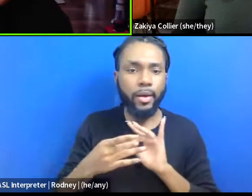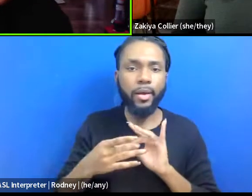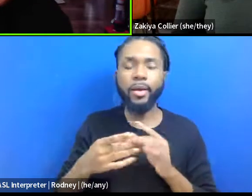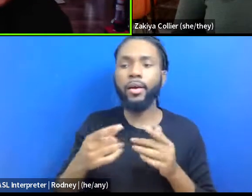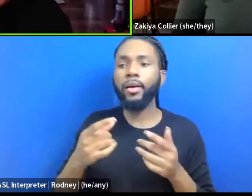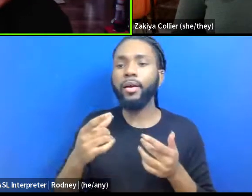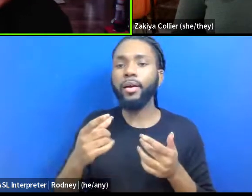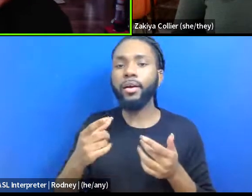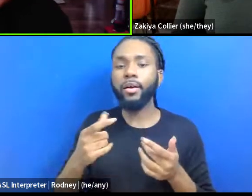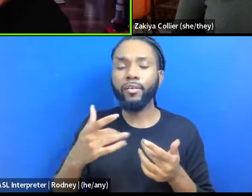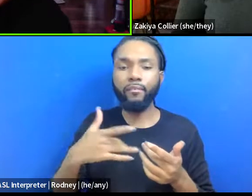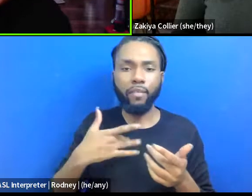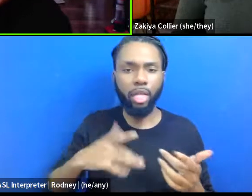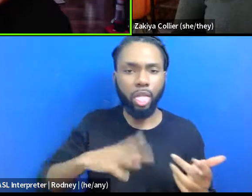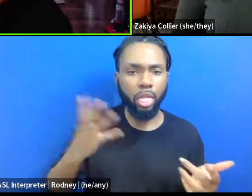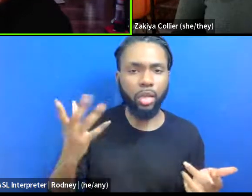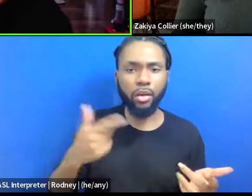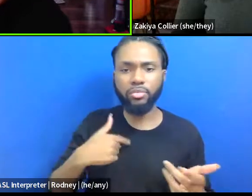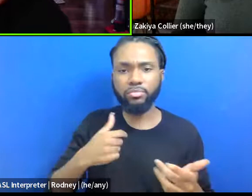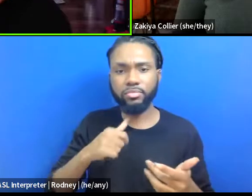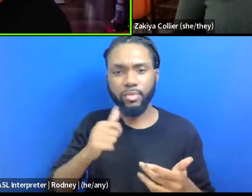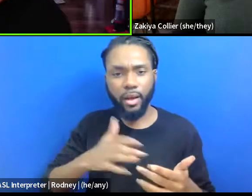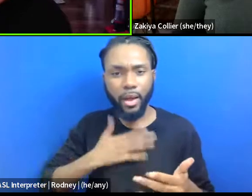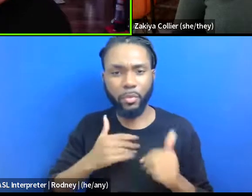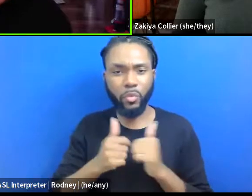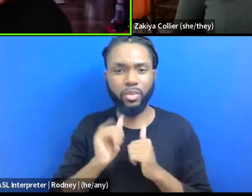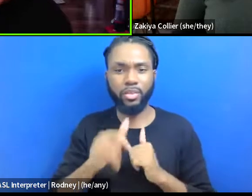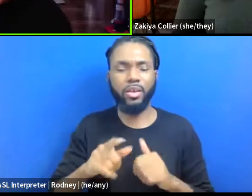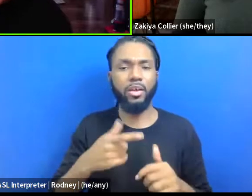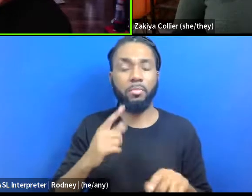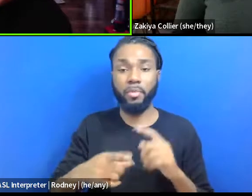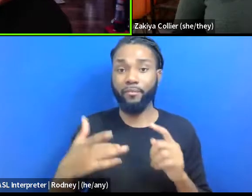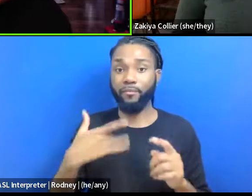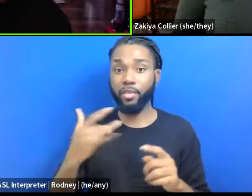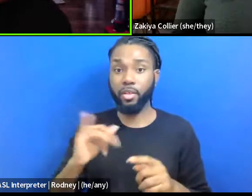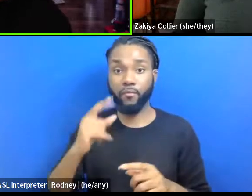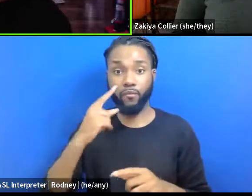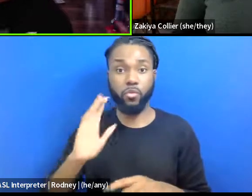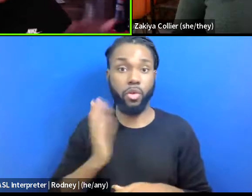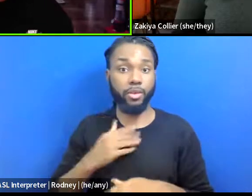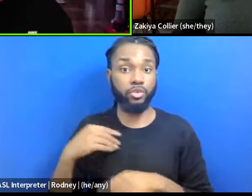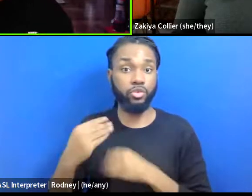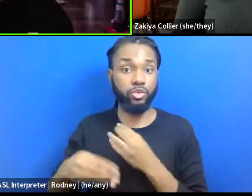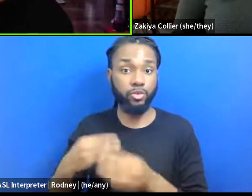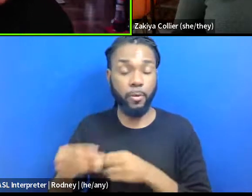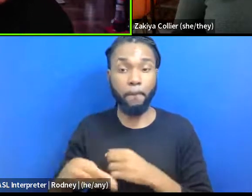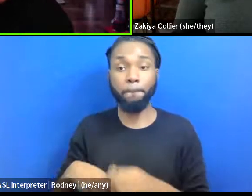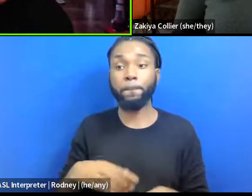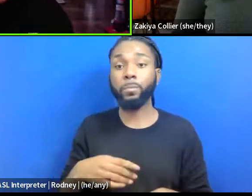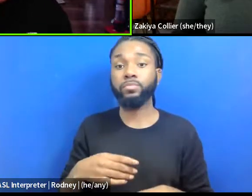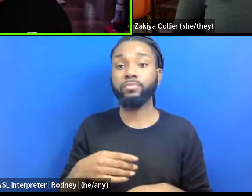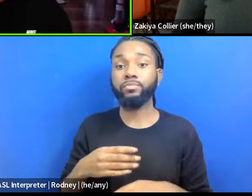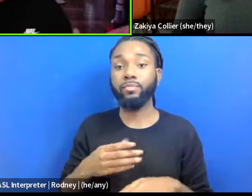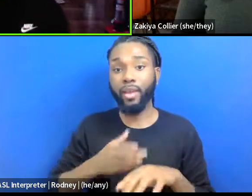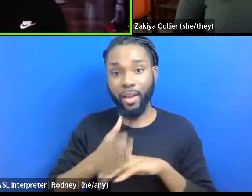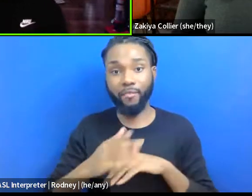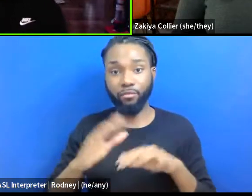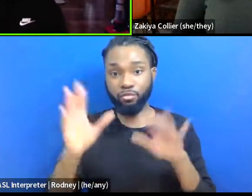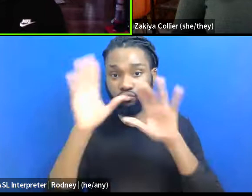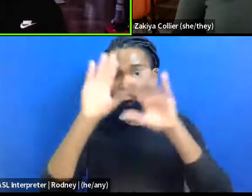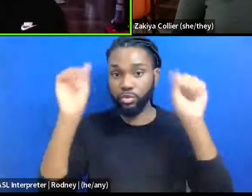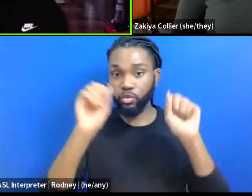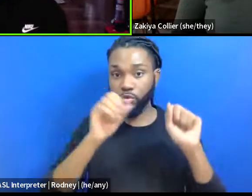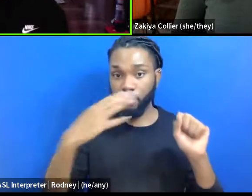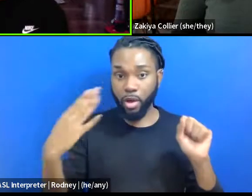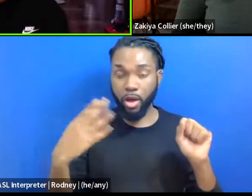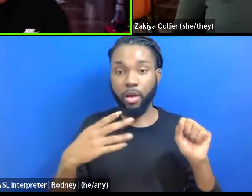about it or dealing with it. And I think that for like our generation, um, coming post president Obama, and then going right into